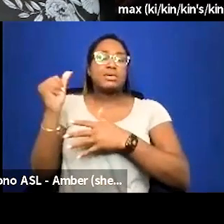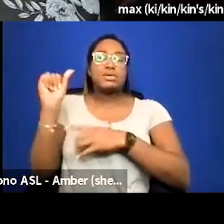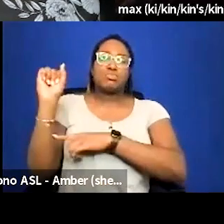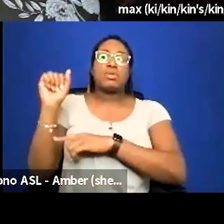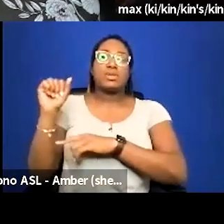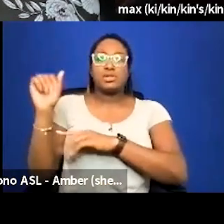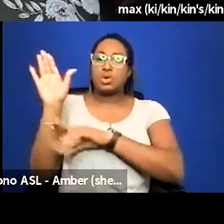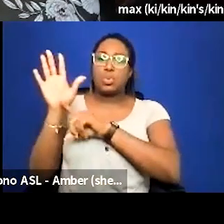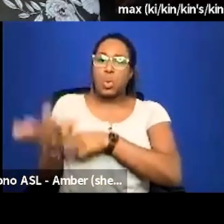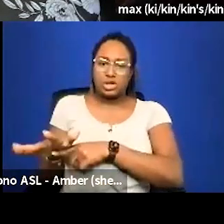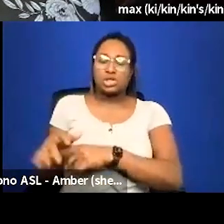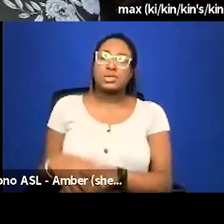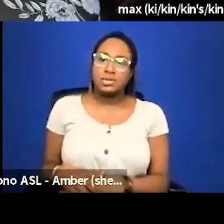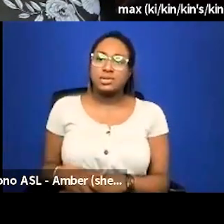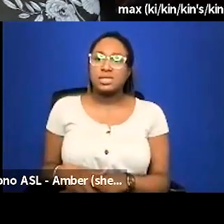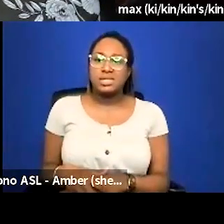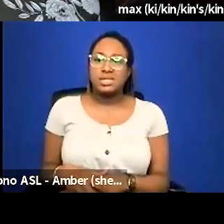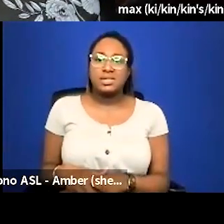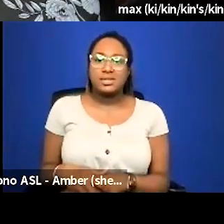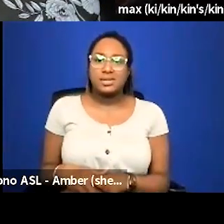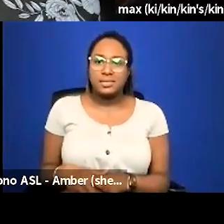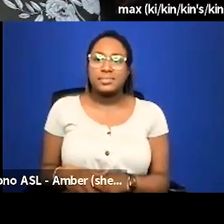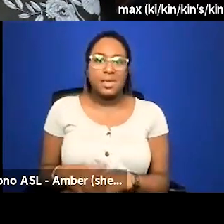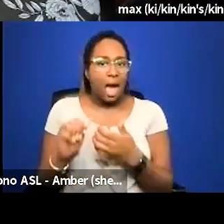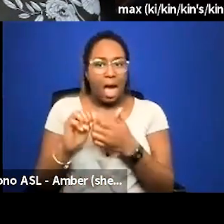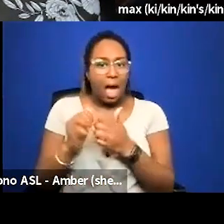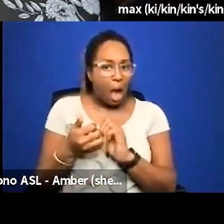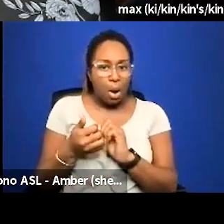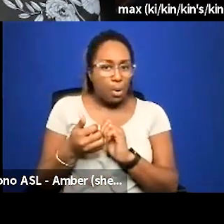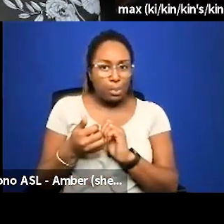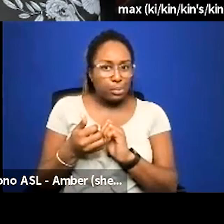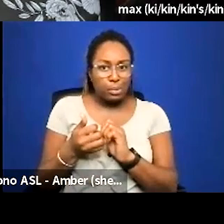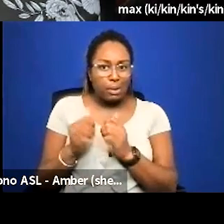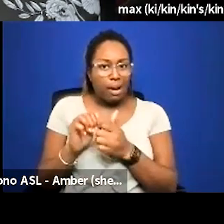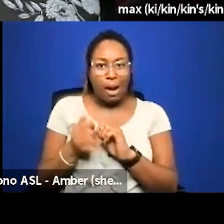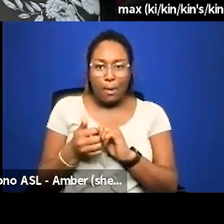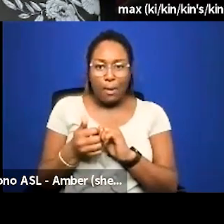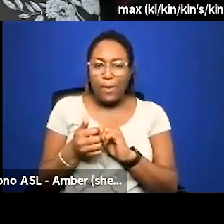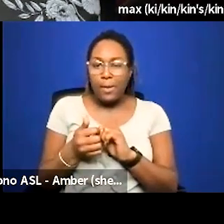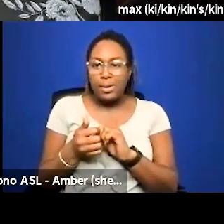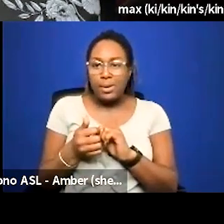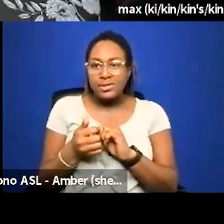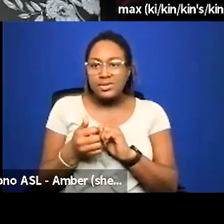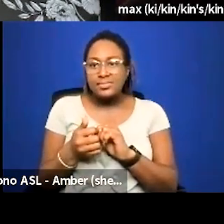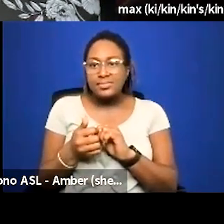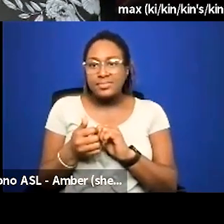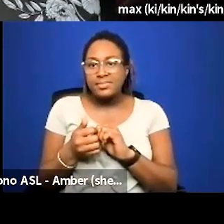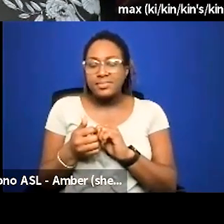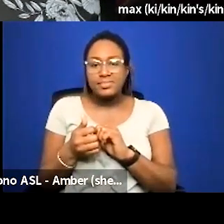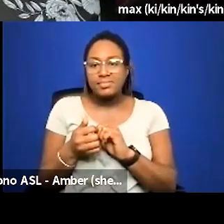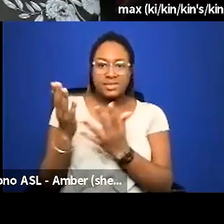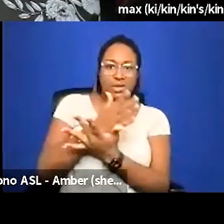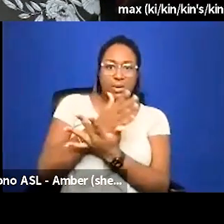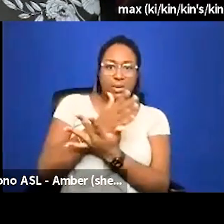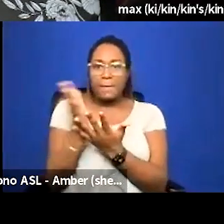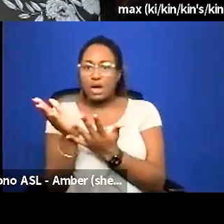oppression like it's how the um uh the spectrum of uh